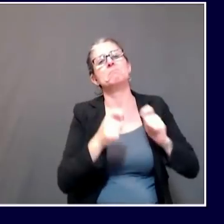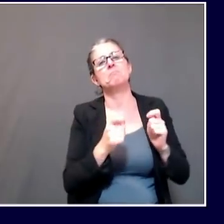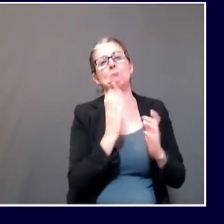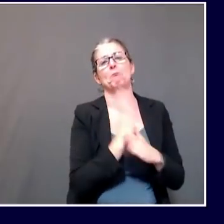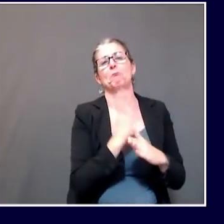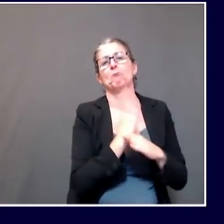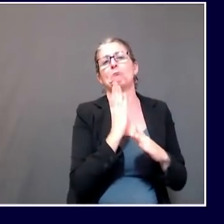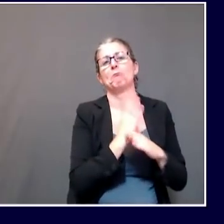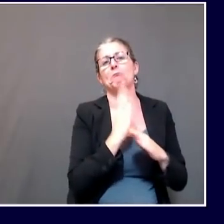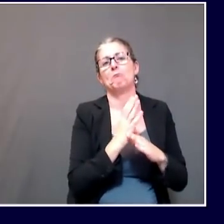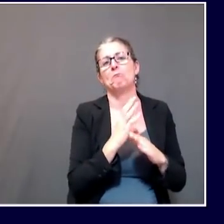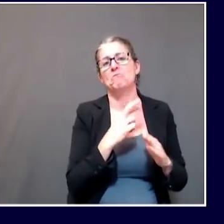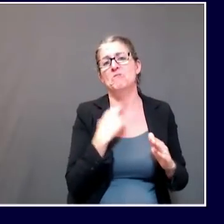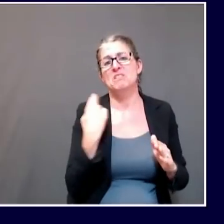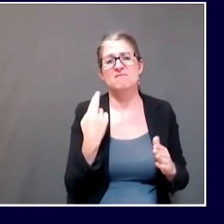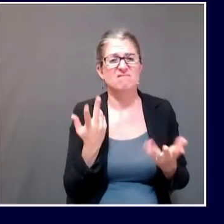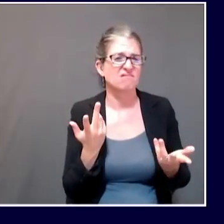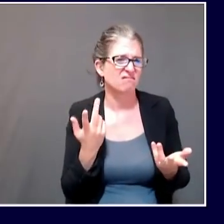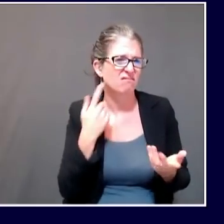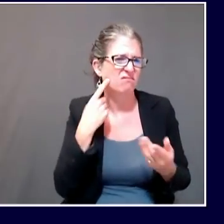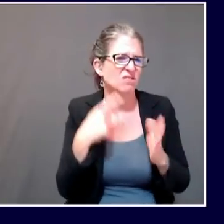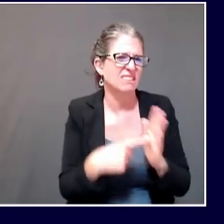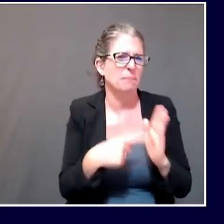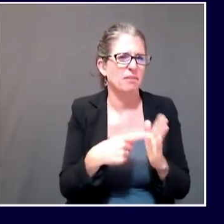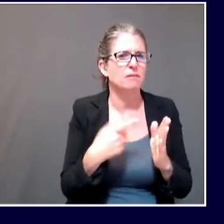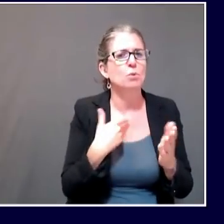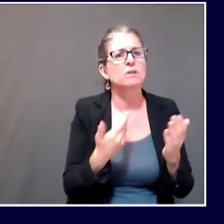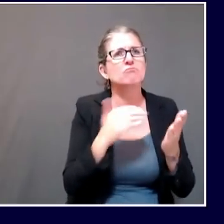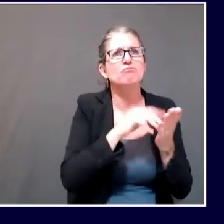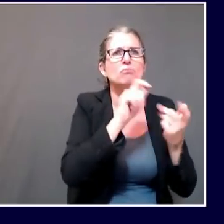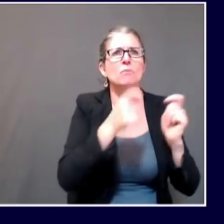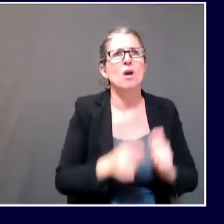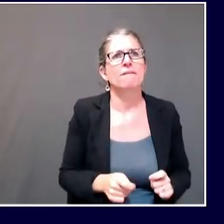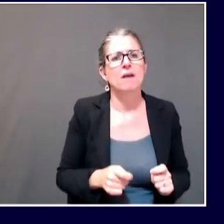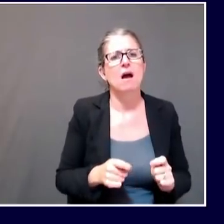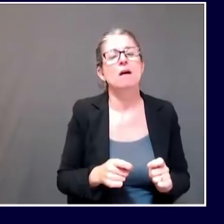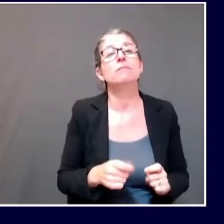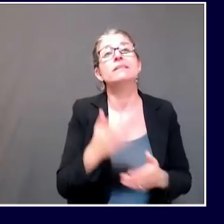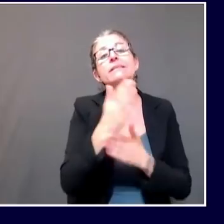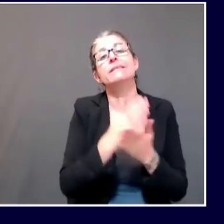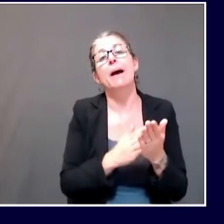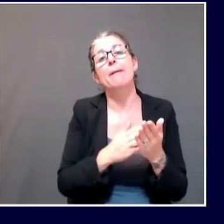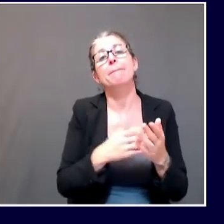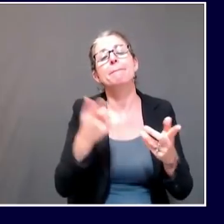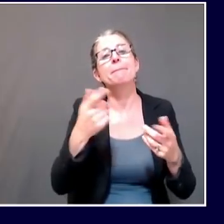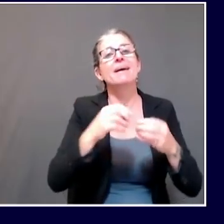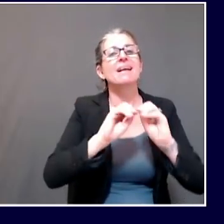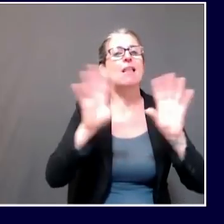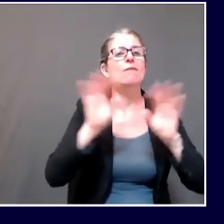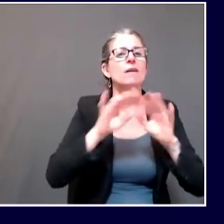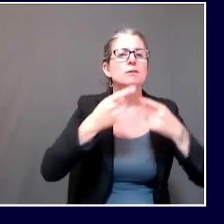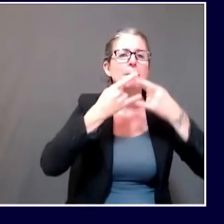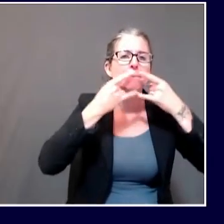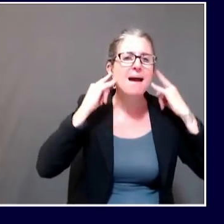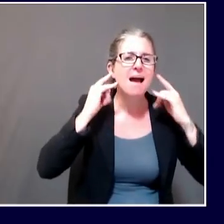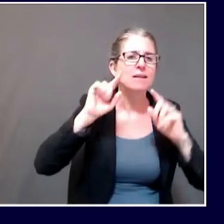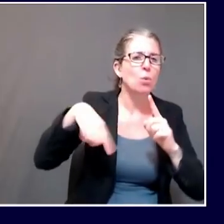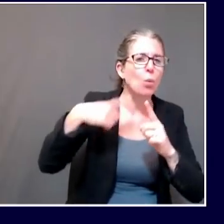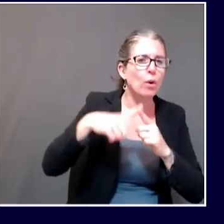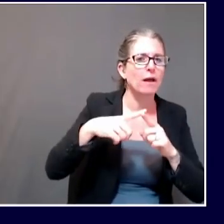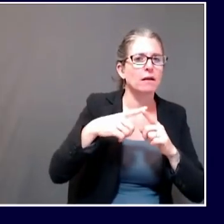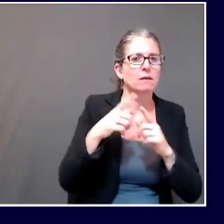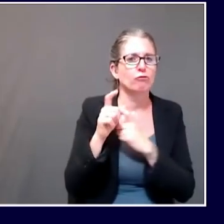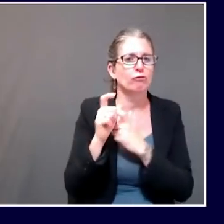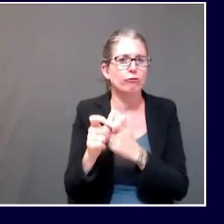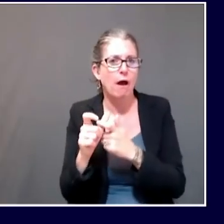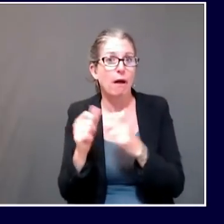when masks or face coverings can be worn during sports. I think there are some sports where you actually could wear face coverings, which would